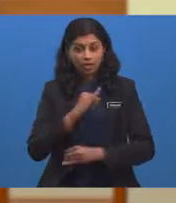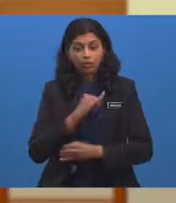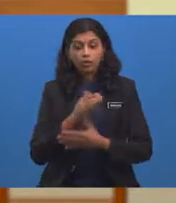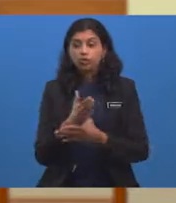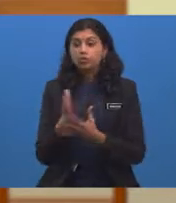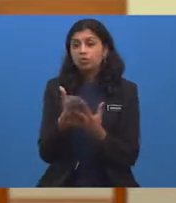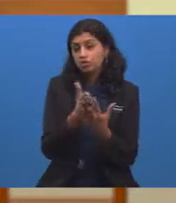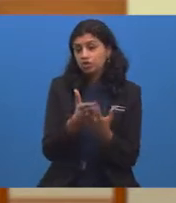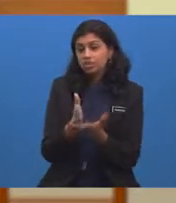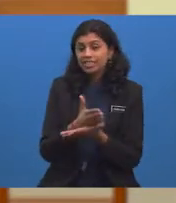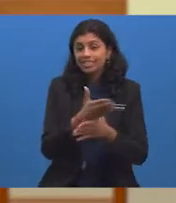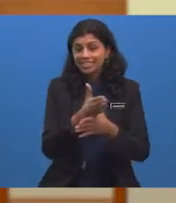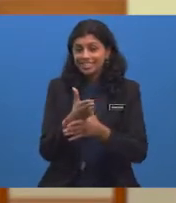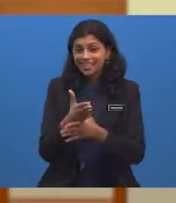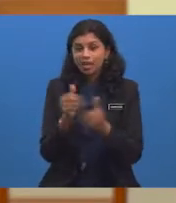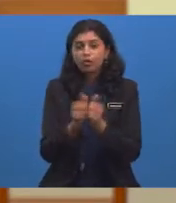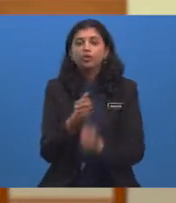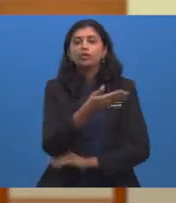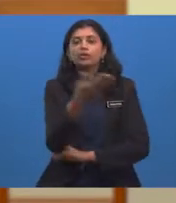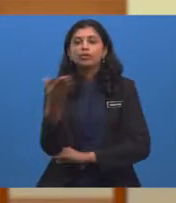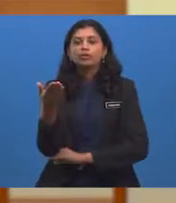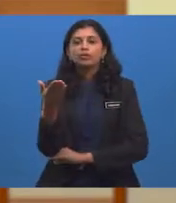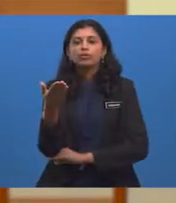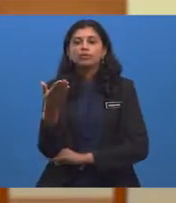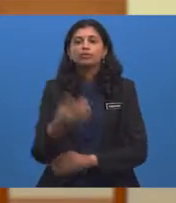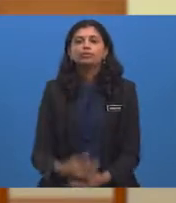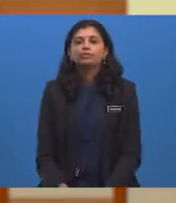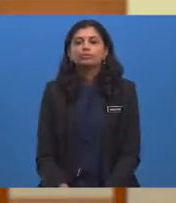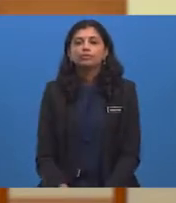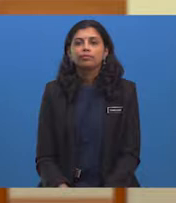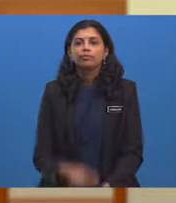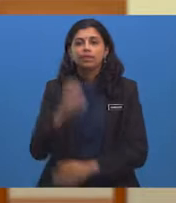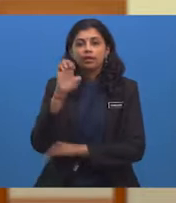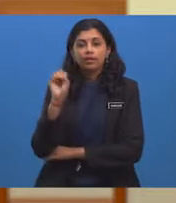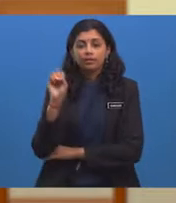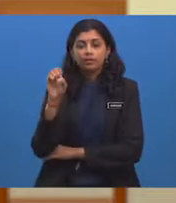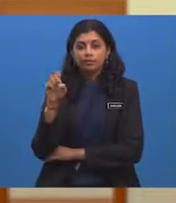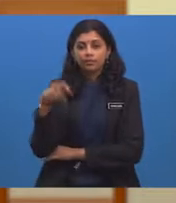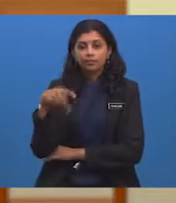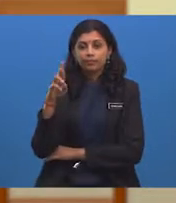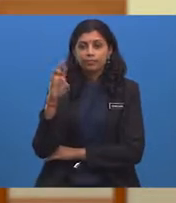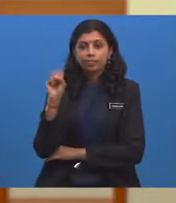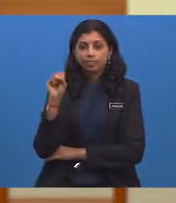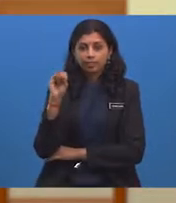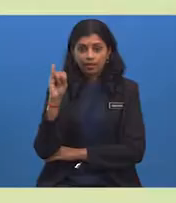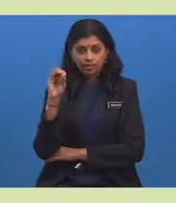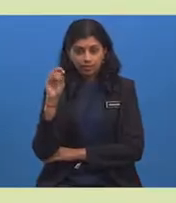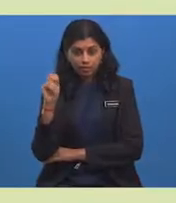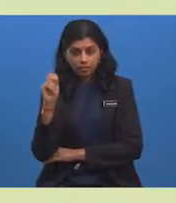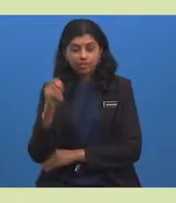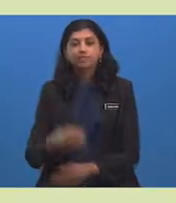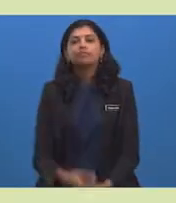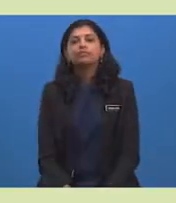some useful expressions That will make your writing more natural and in flow